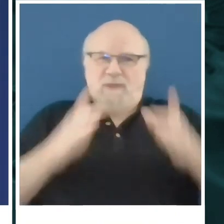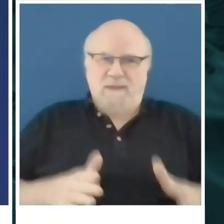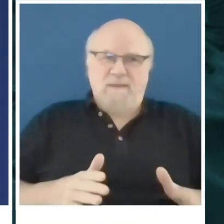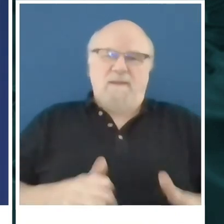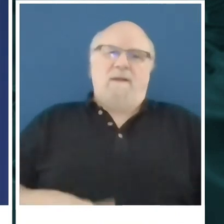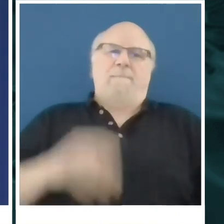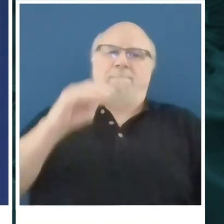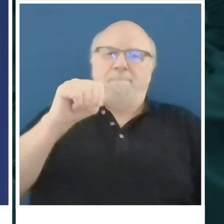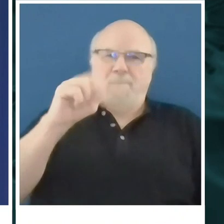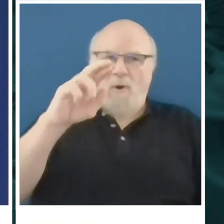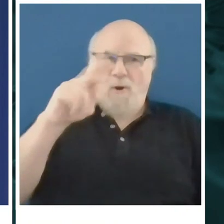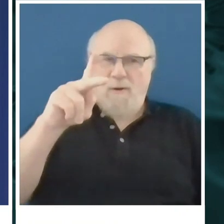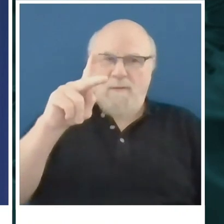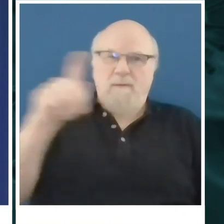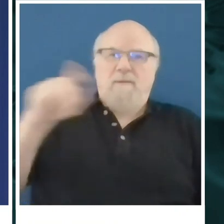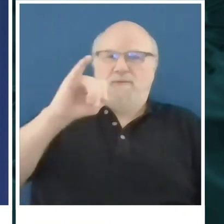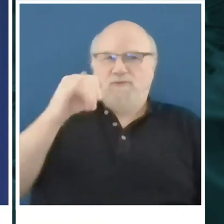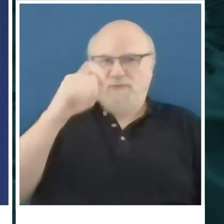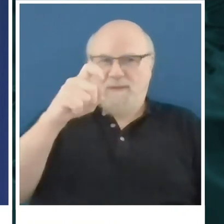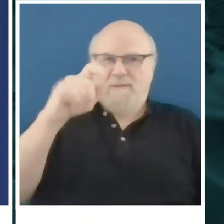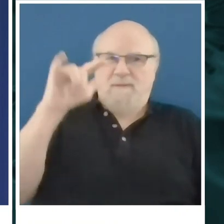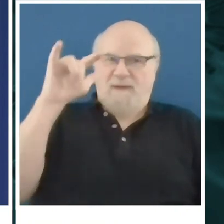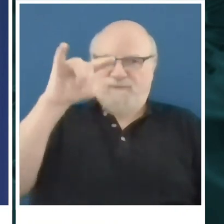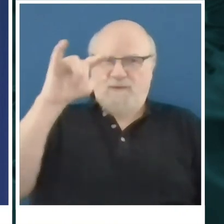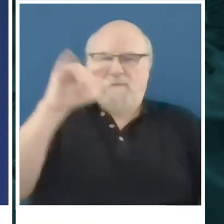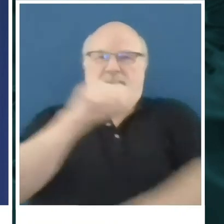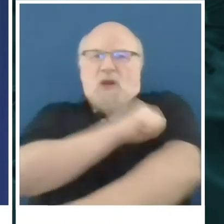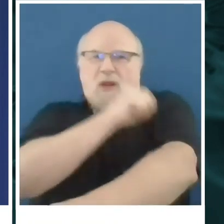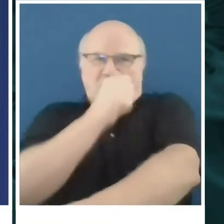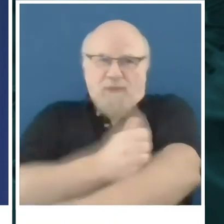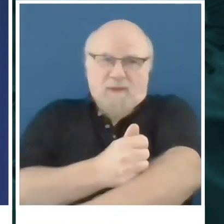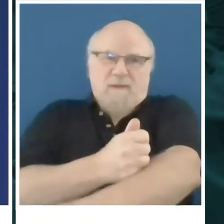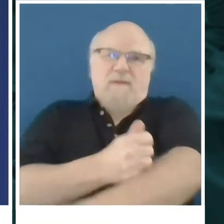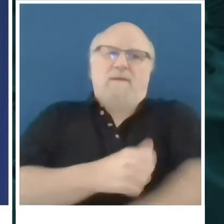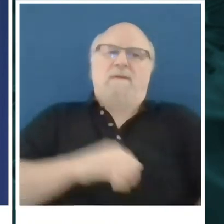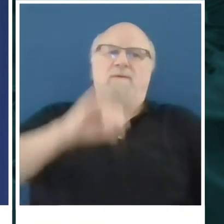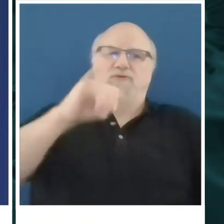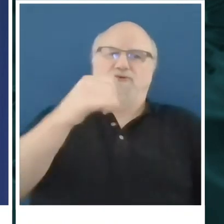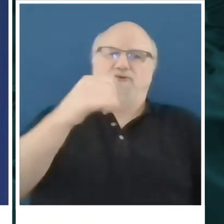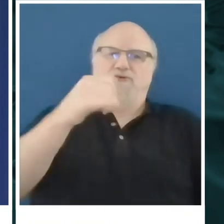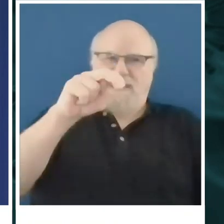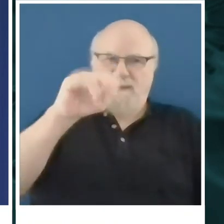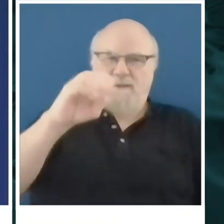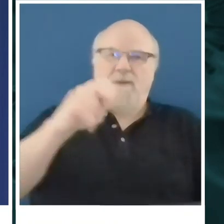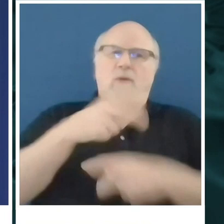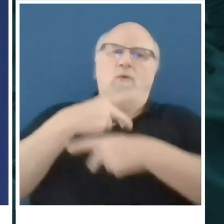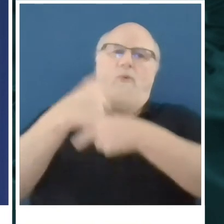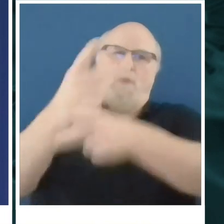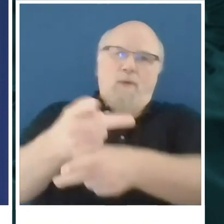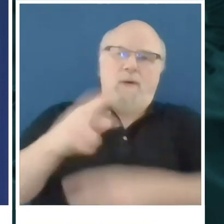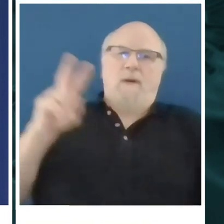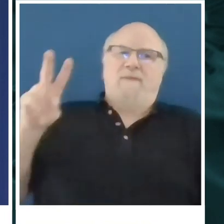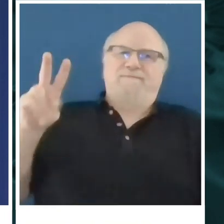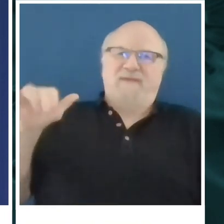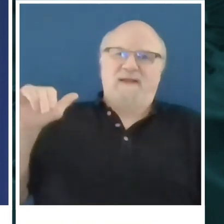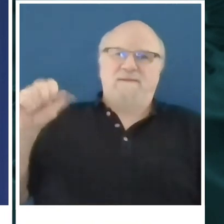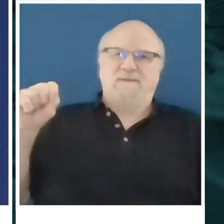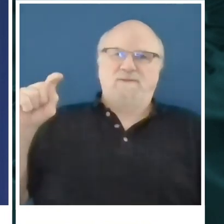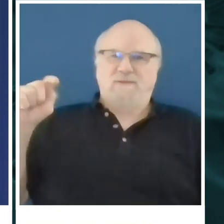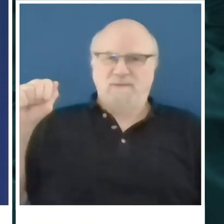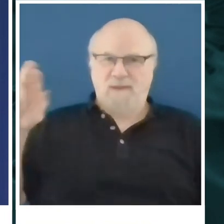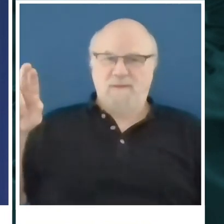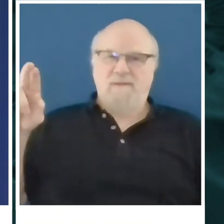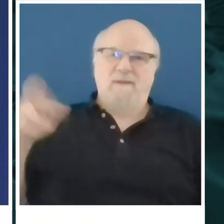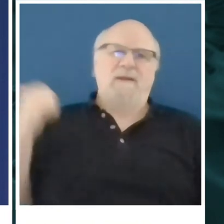Jacksonville Aviation Authority. And Jenny Vipperman, Chief Lending Officer for YStar Credit Union. So our